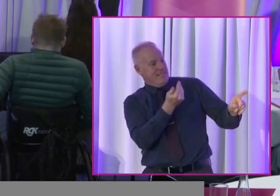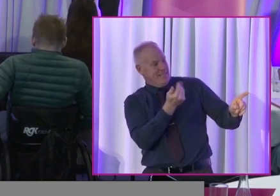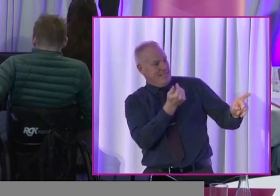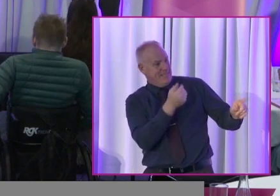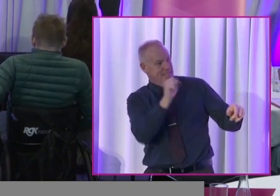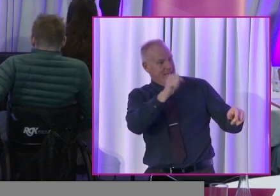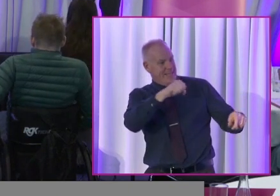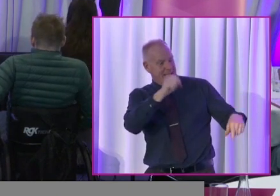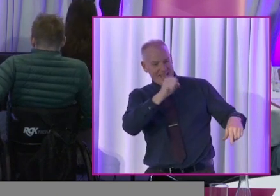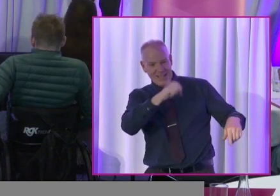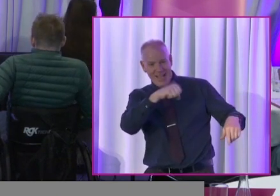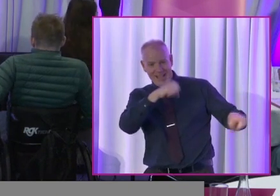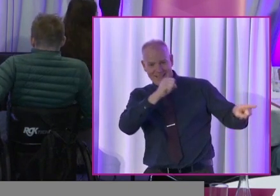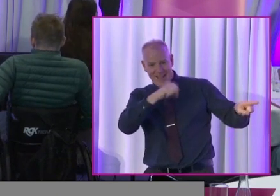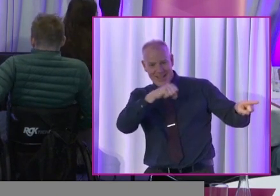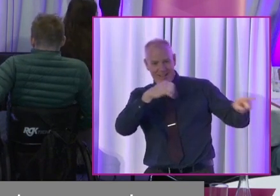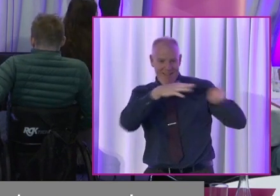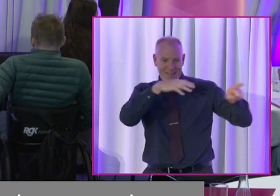That's a yes, isn't it?